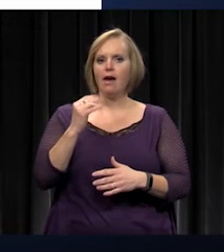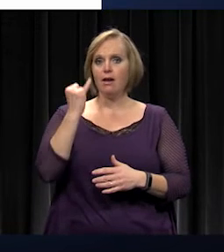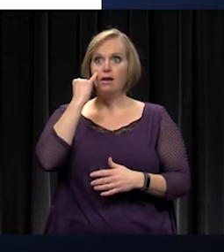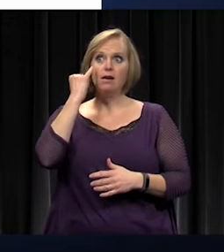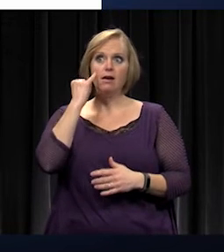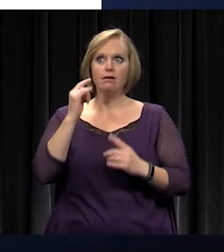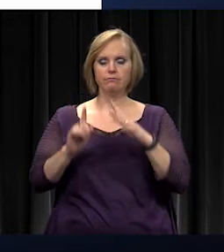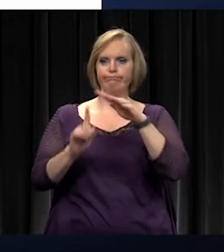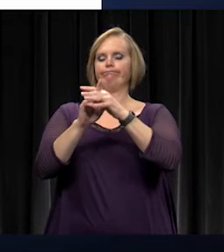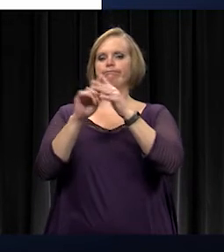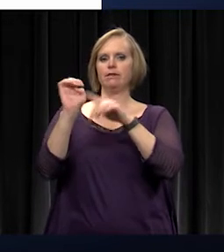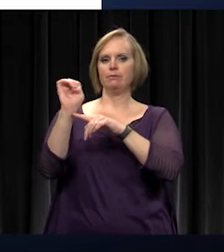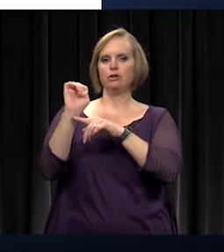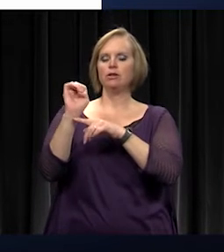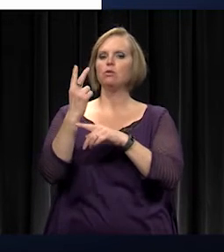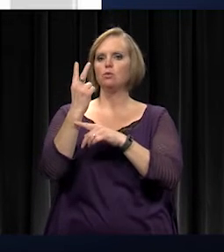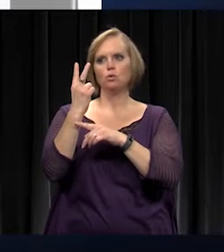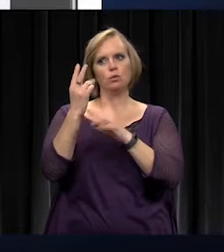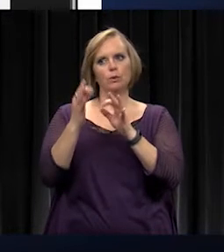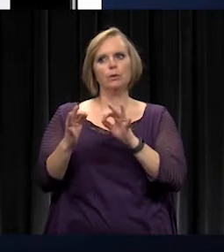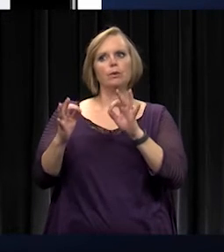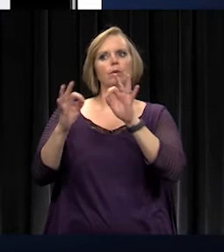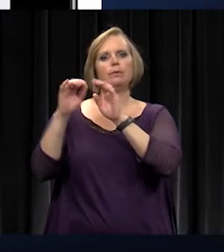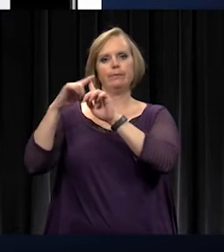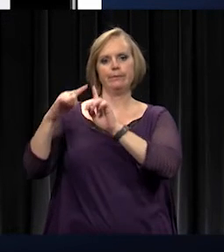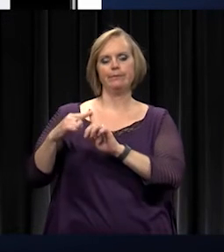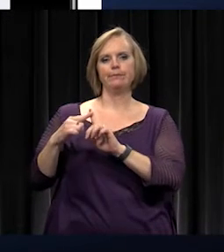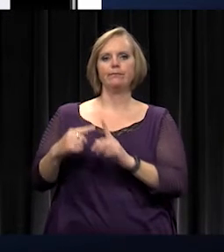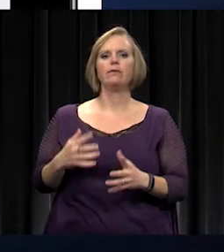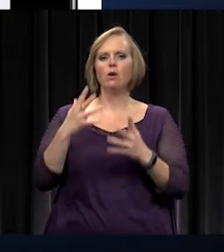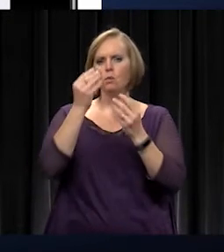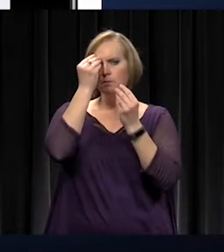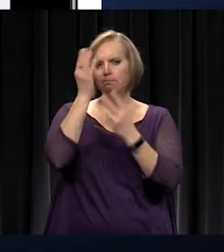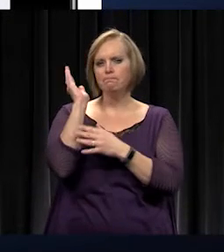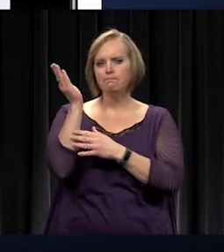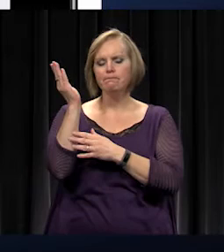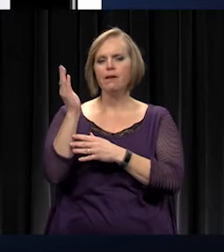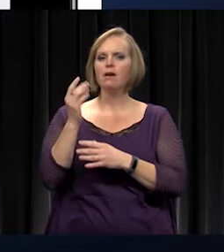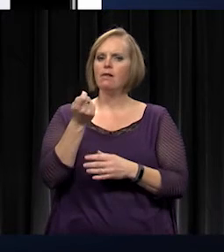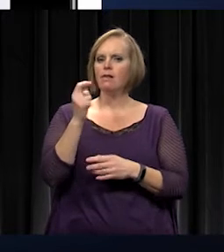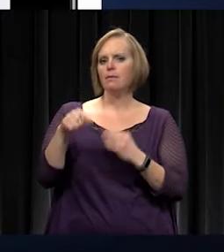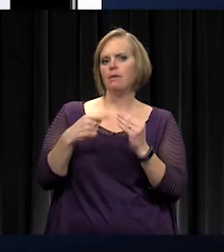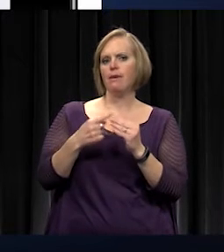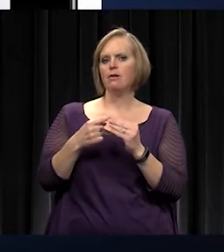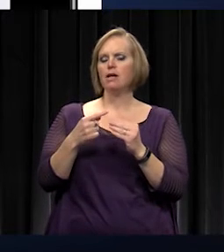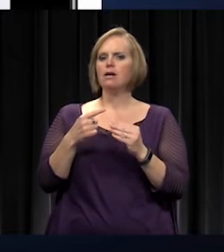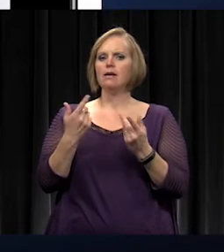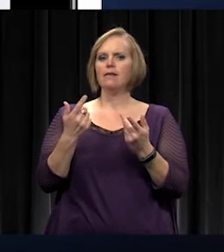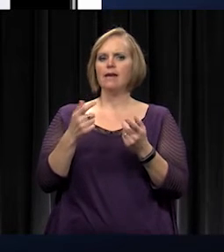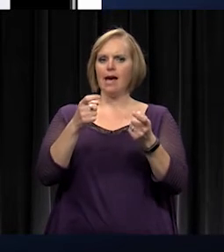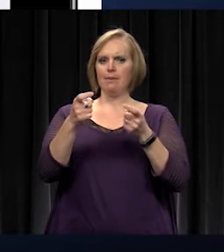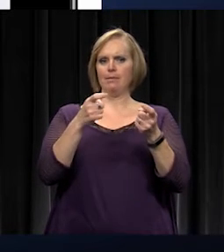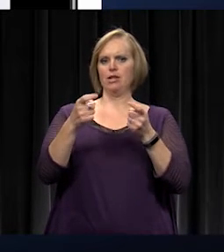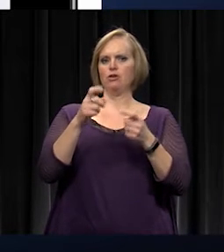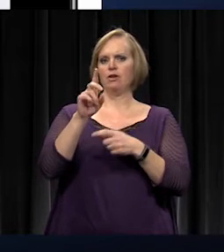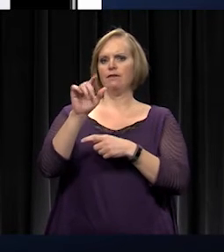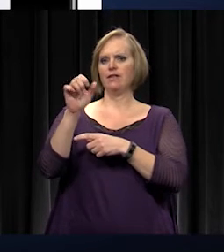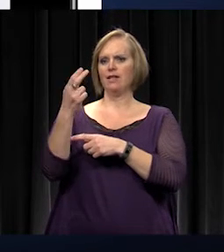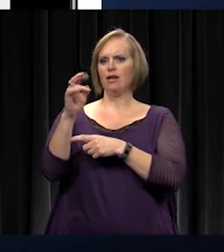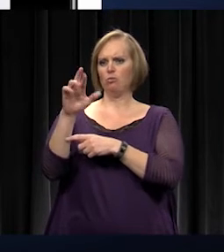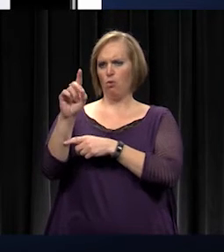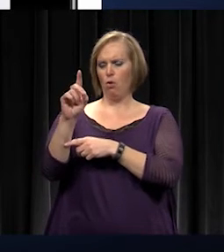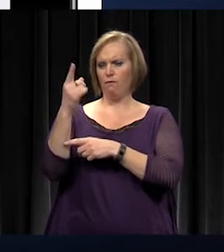are two key benefits for us. I wanted to share just briefly a little bit of the administrative dashboard of this site. It is